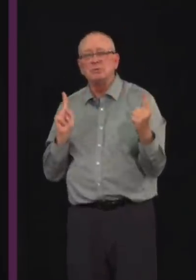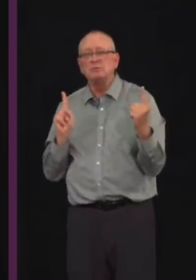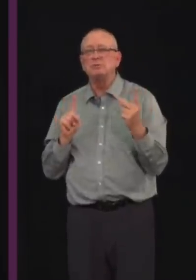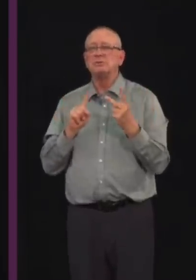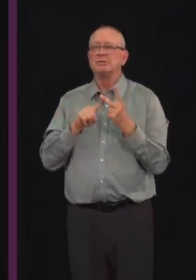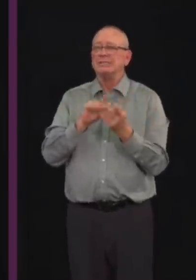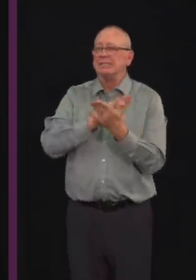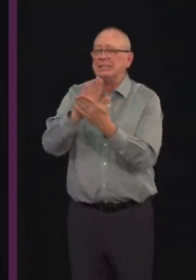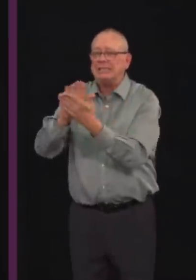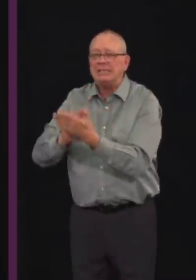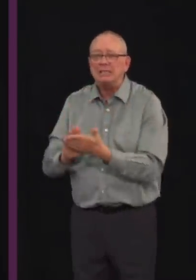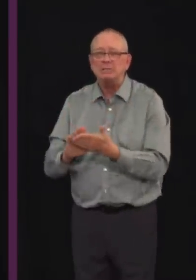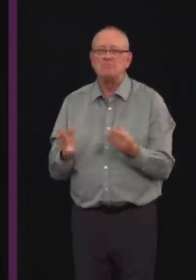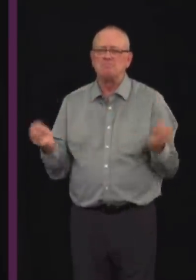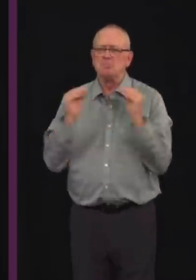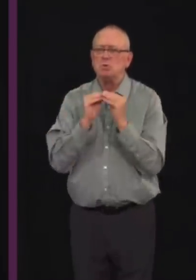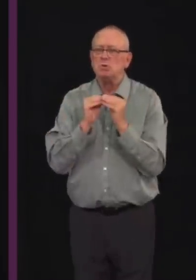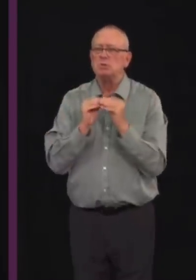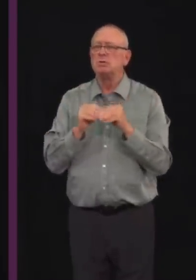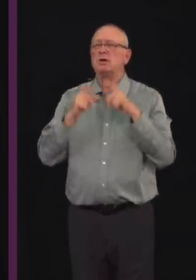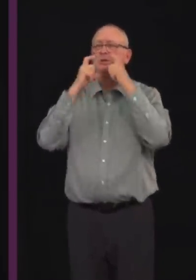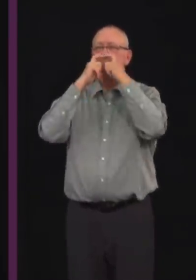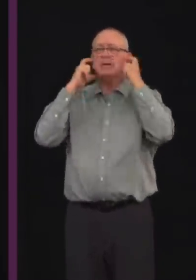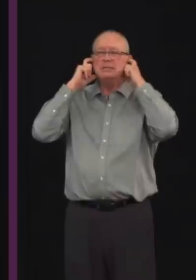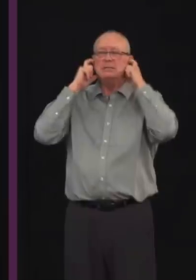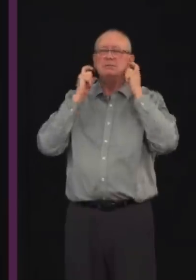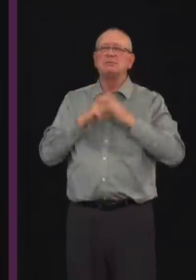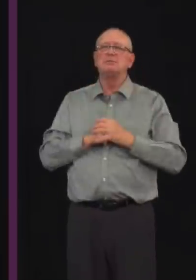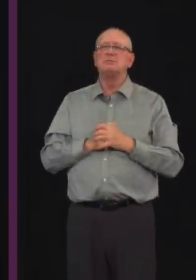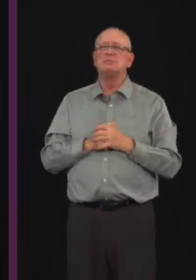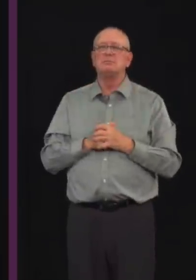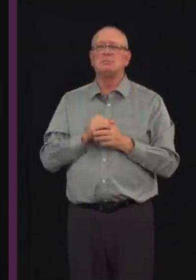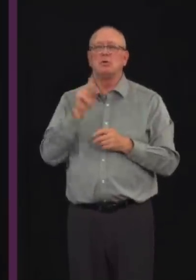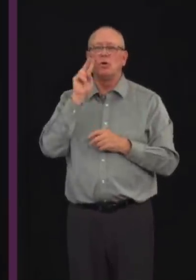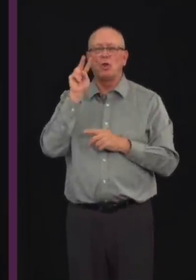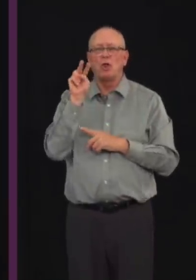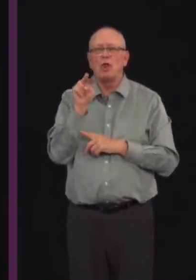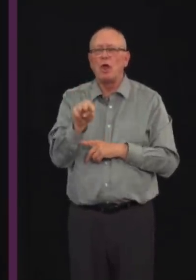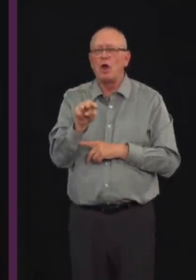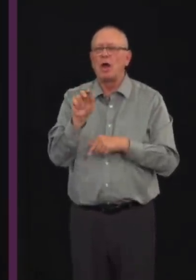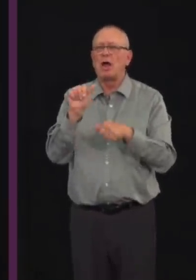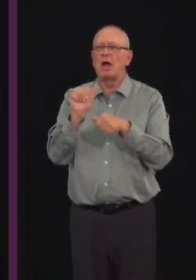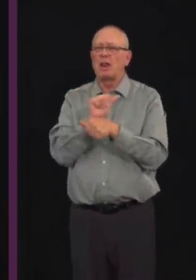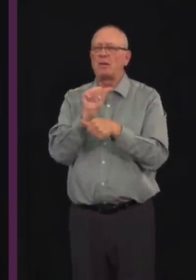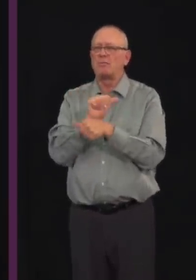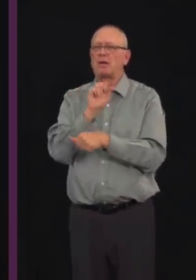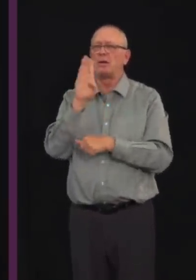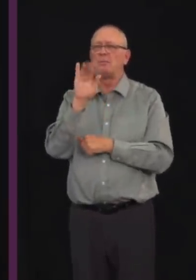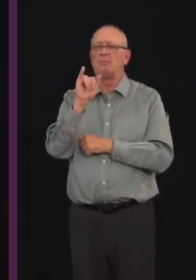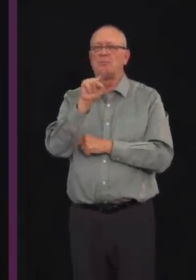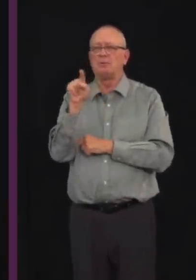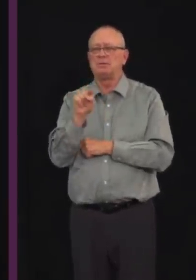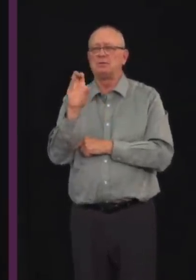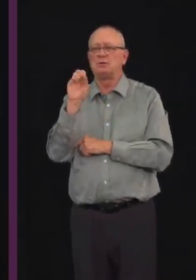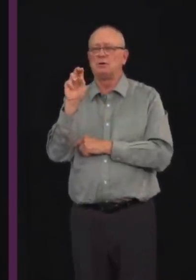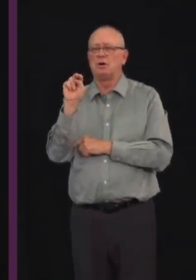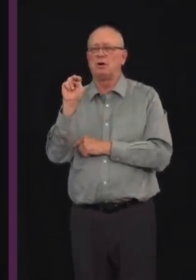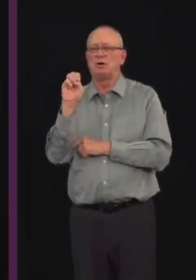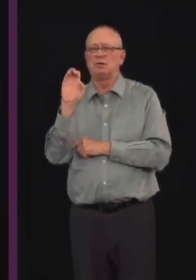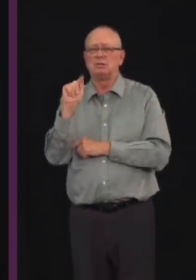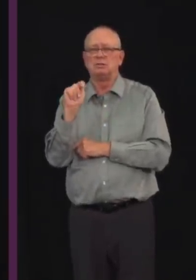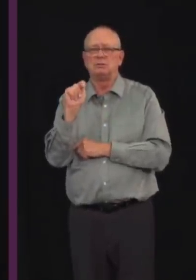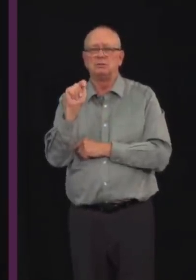guidelines that have been issued on the Alberta BizConnect website if you're looking for more details. I